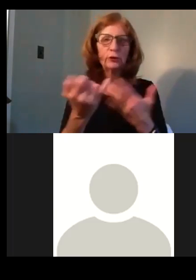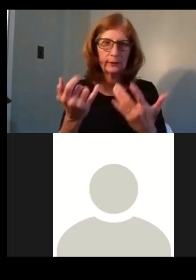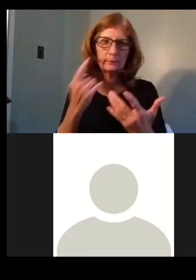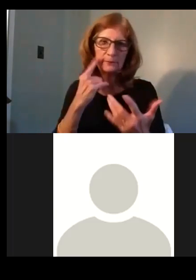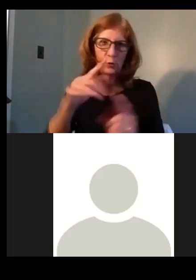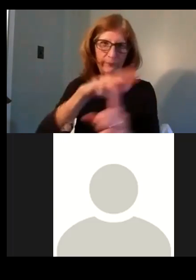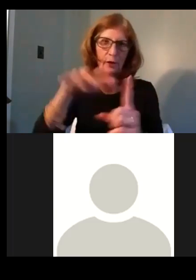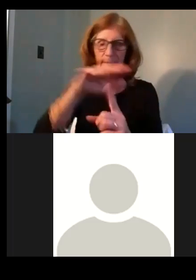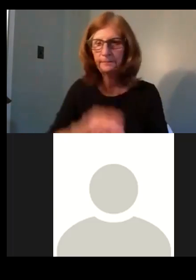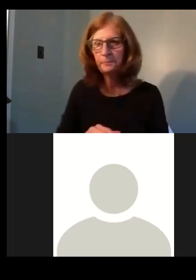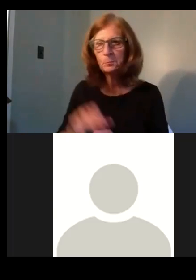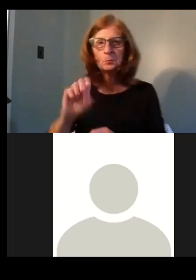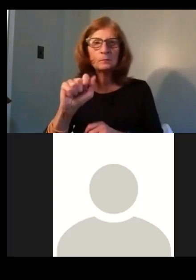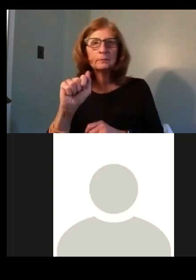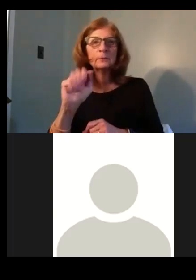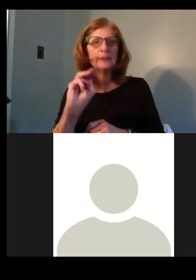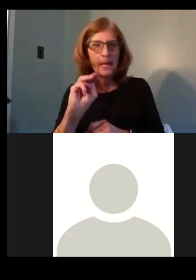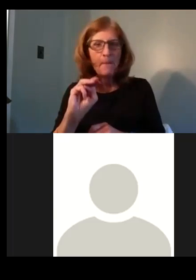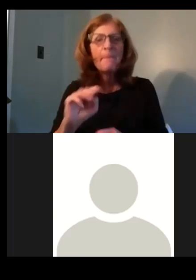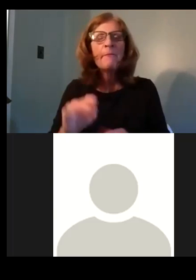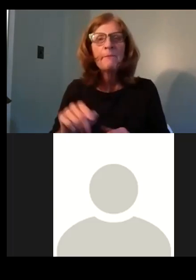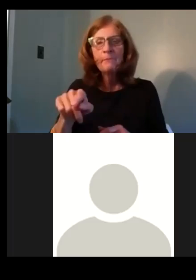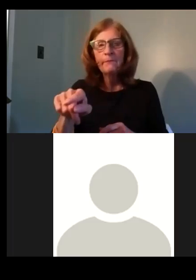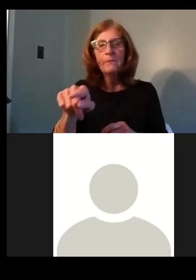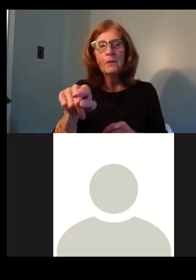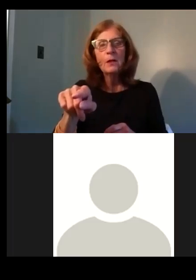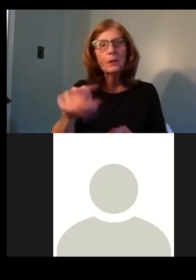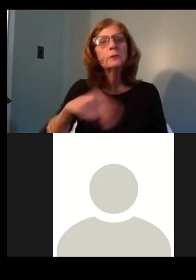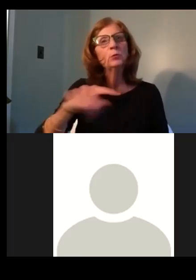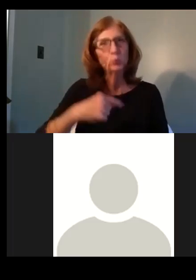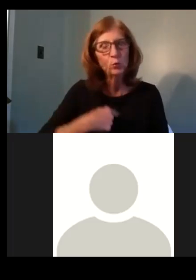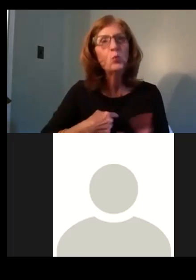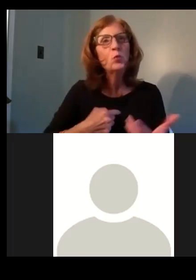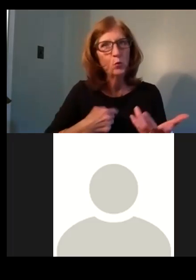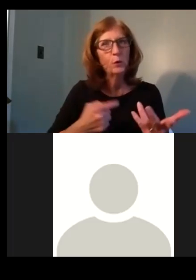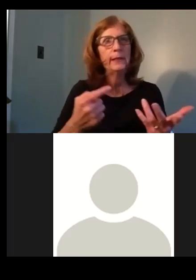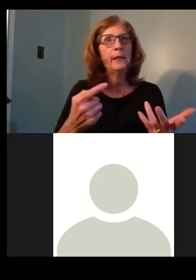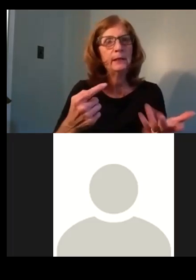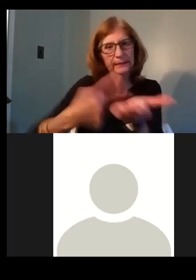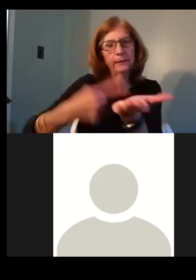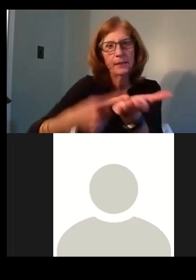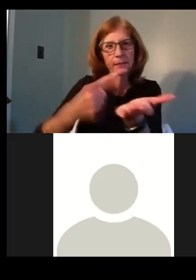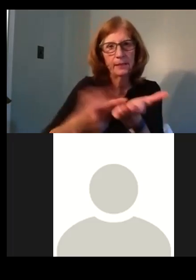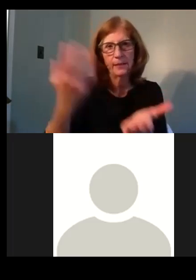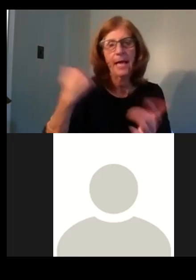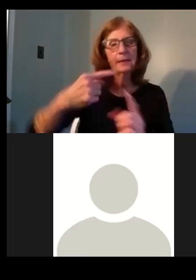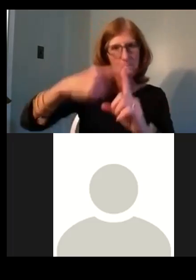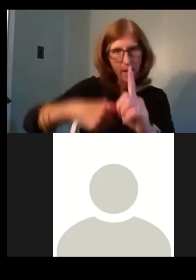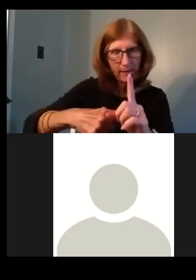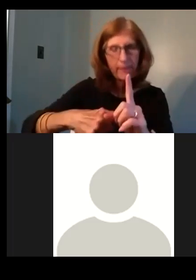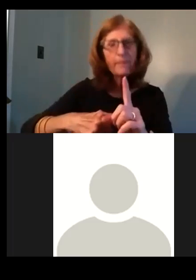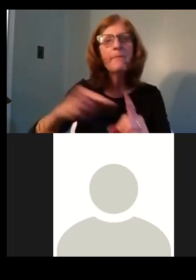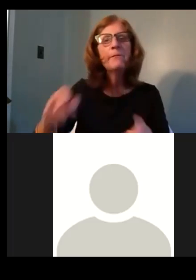Thank you. So again, we, we, um, had held this agenda item last month in order, uh,